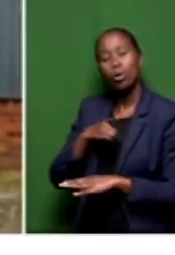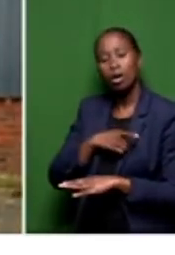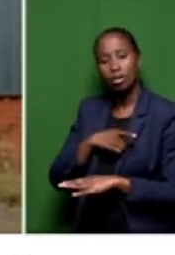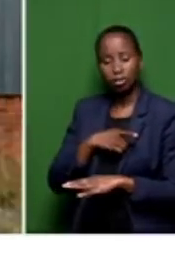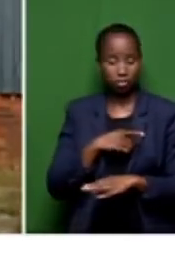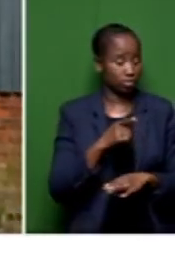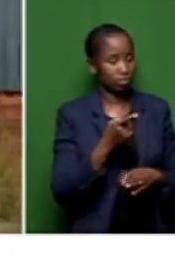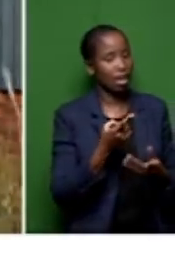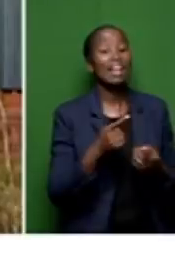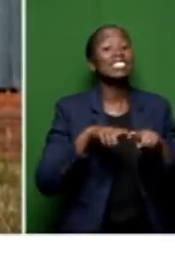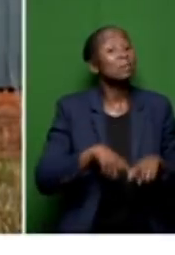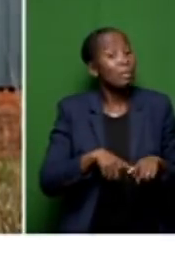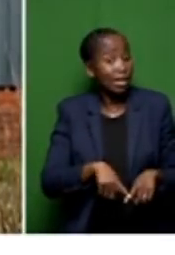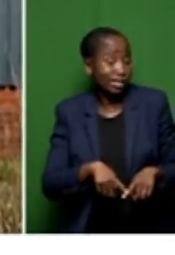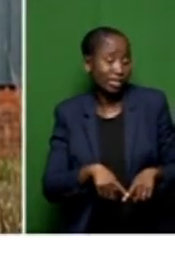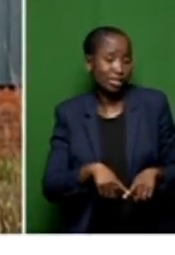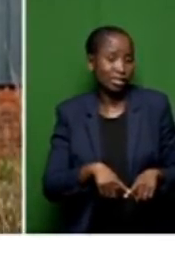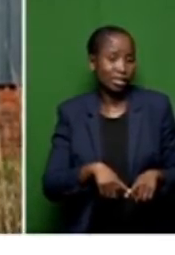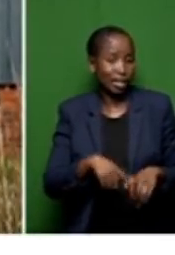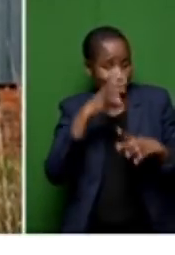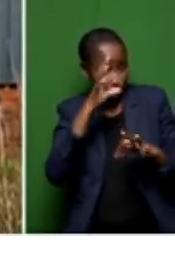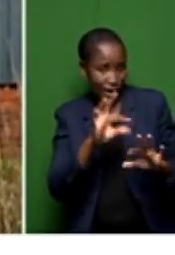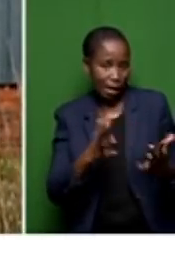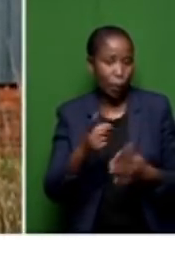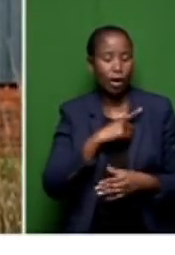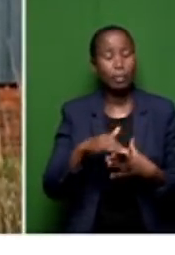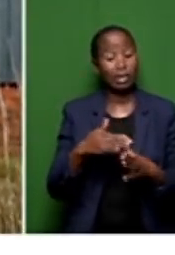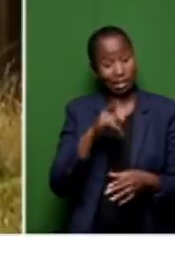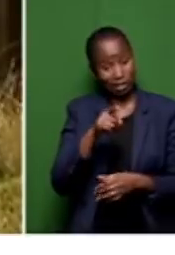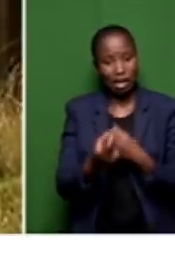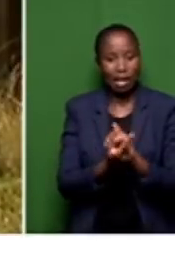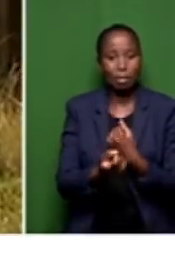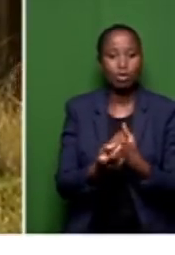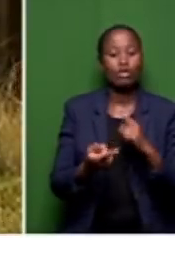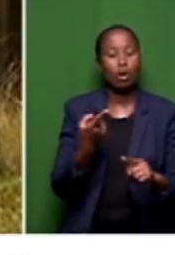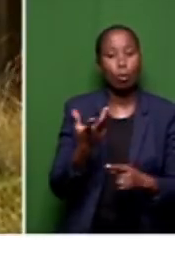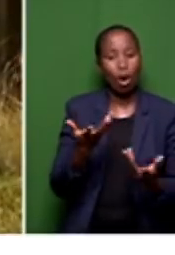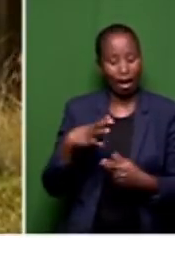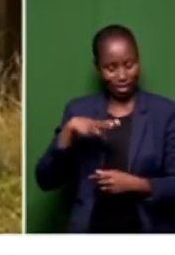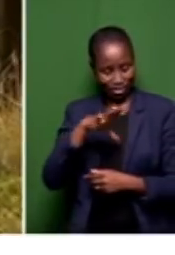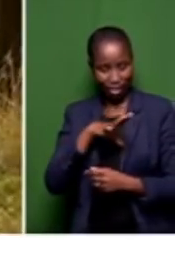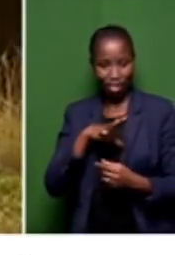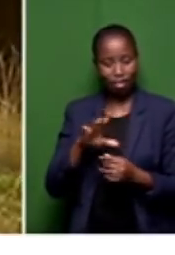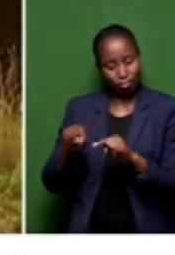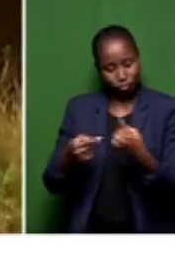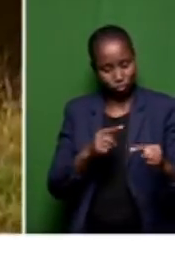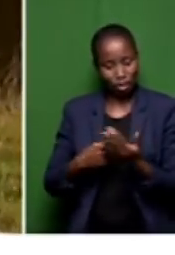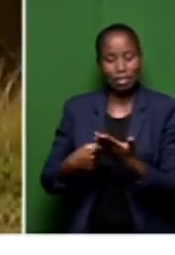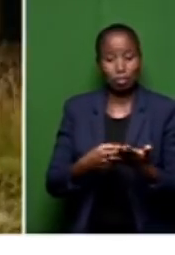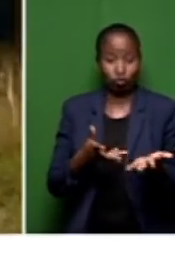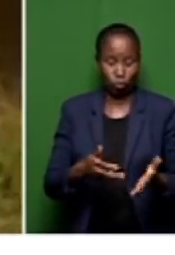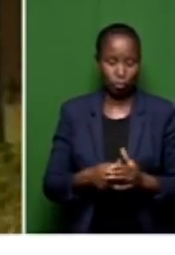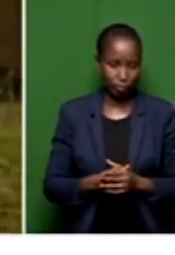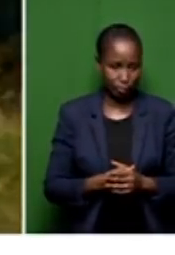It depends on what the council decides, because this arises out of council debates. So the council